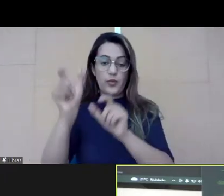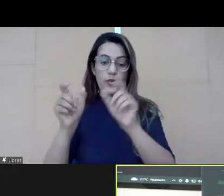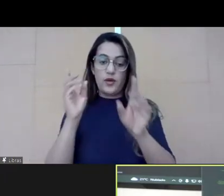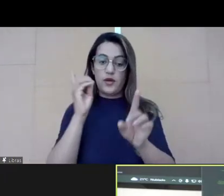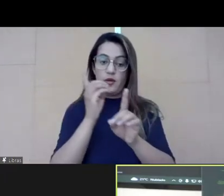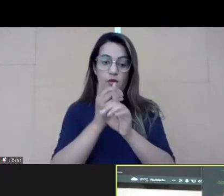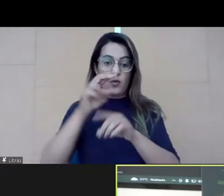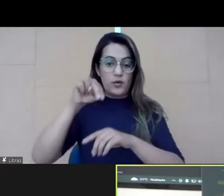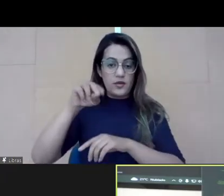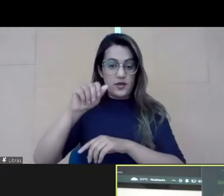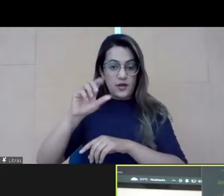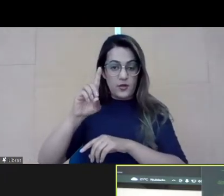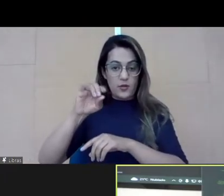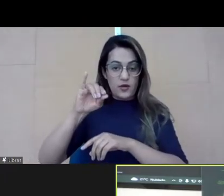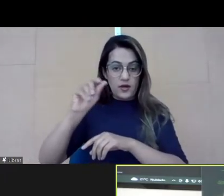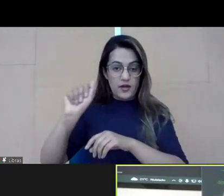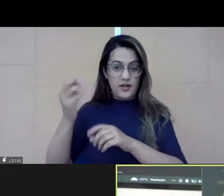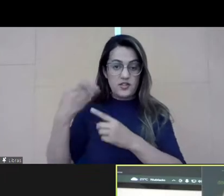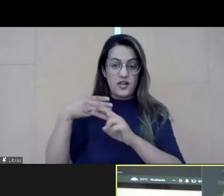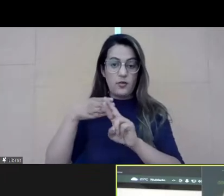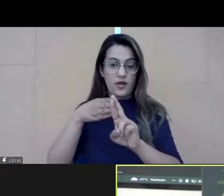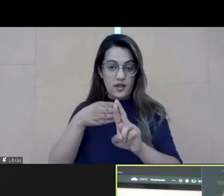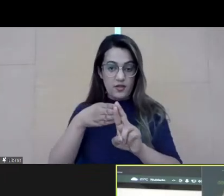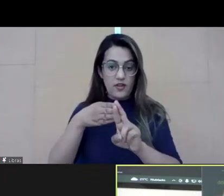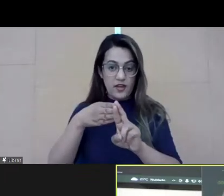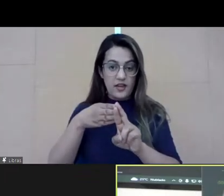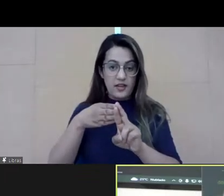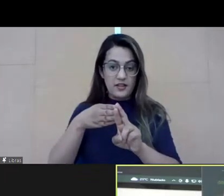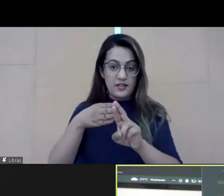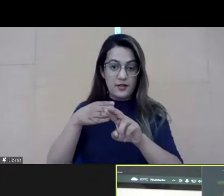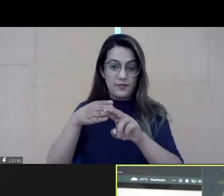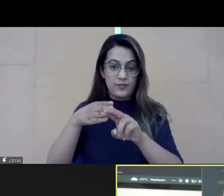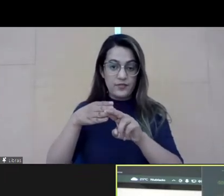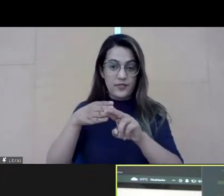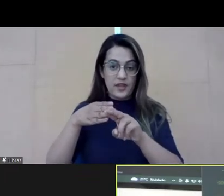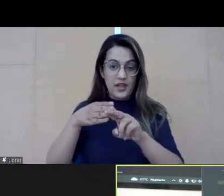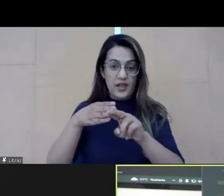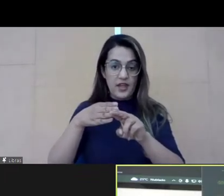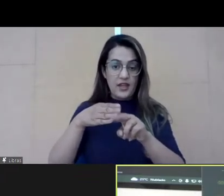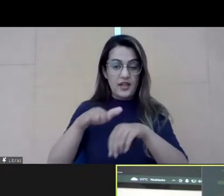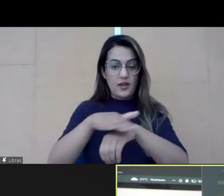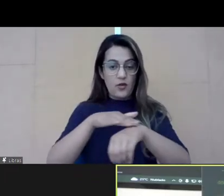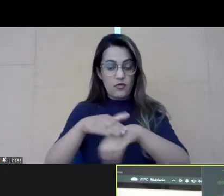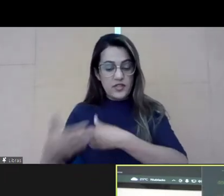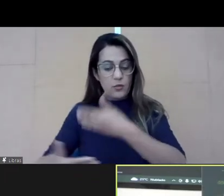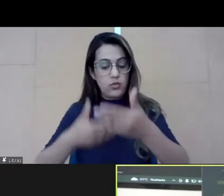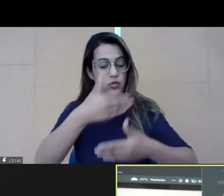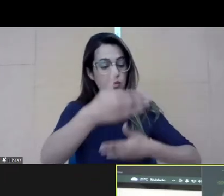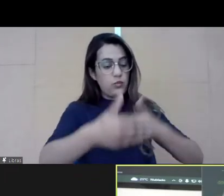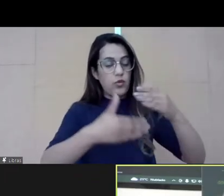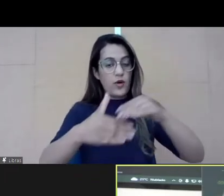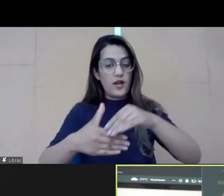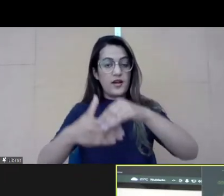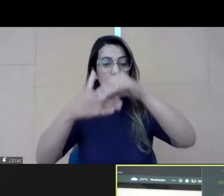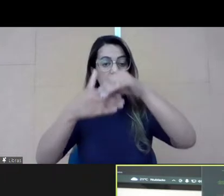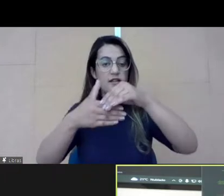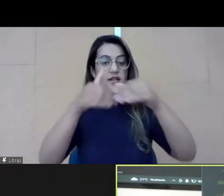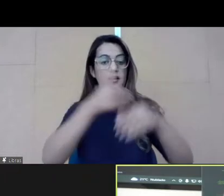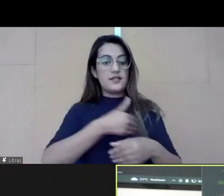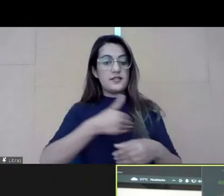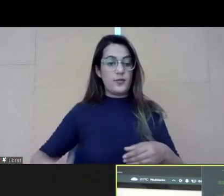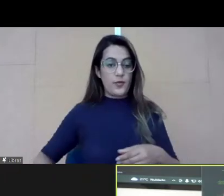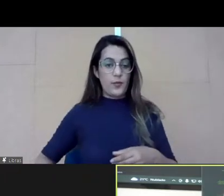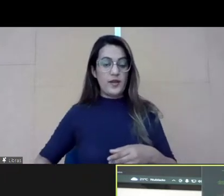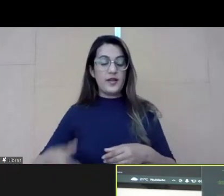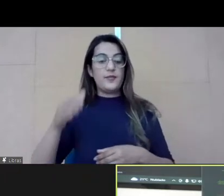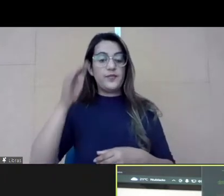dealing with public leadership and understanding the power of girls and